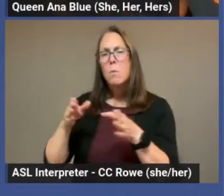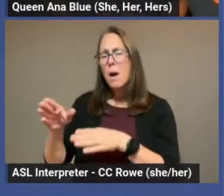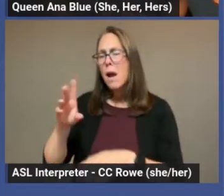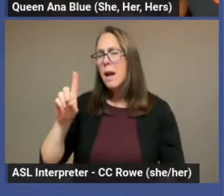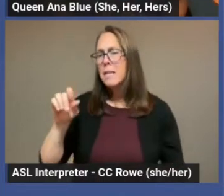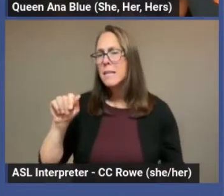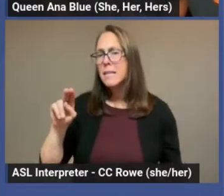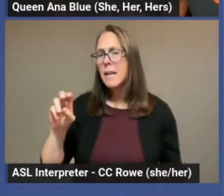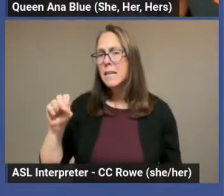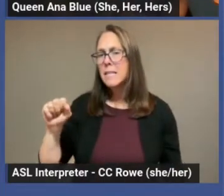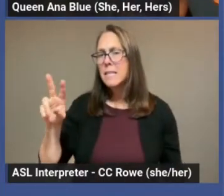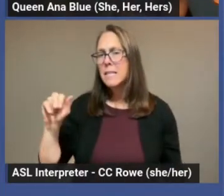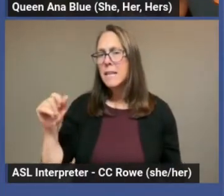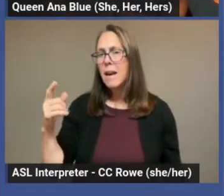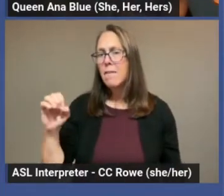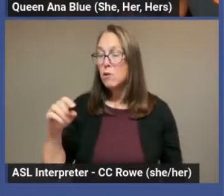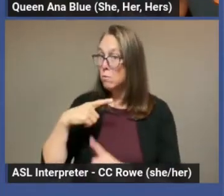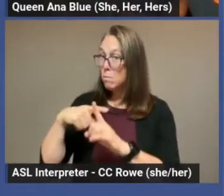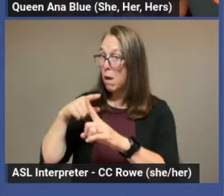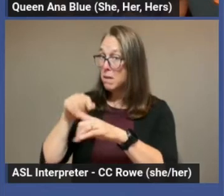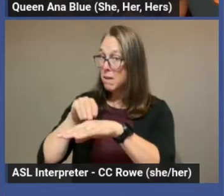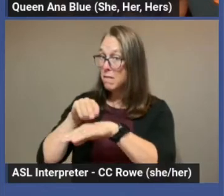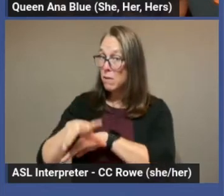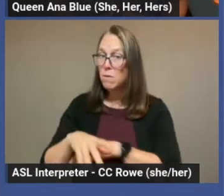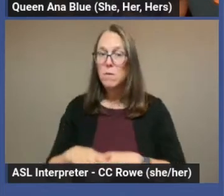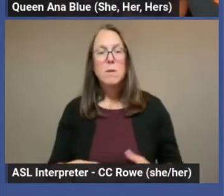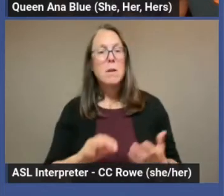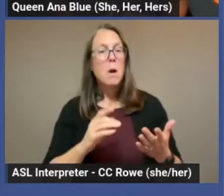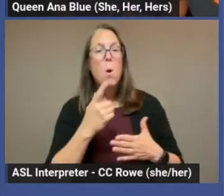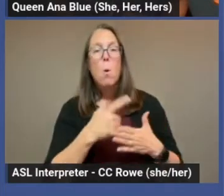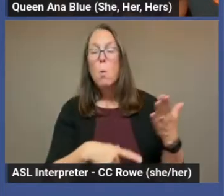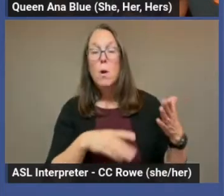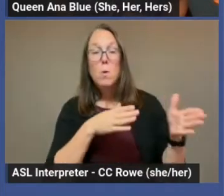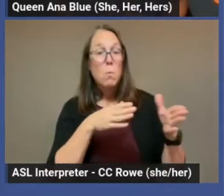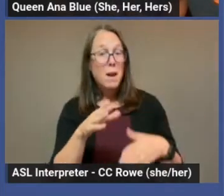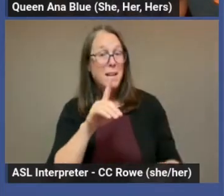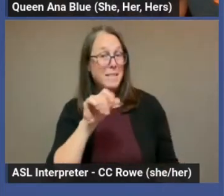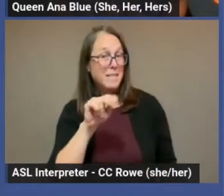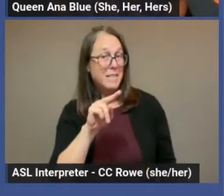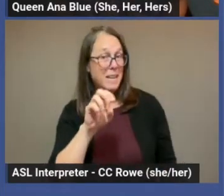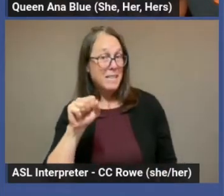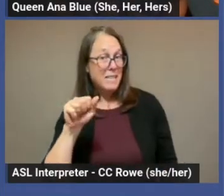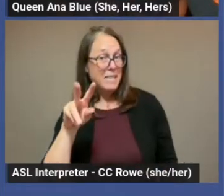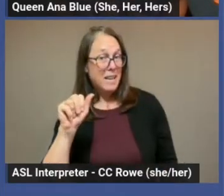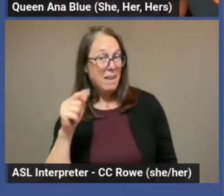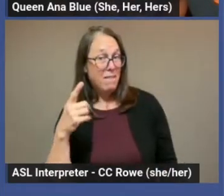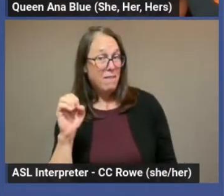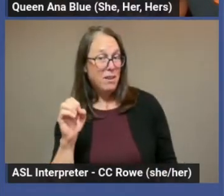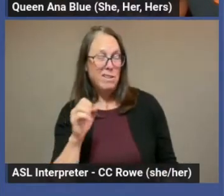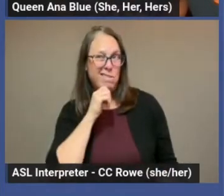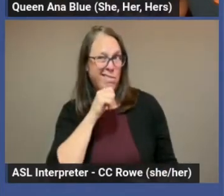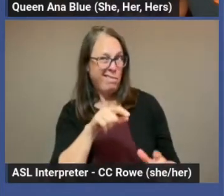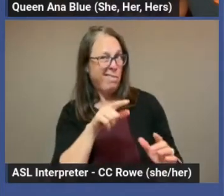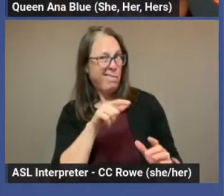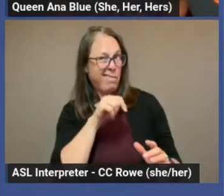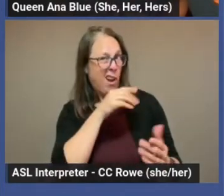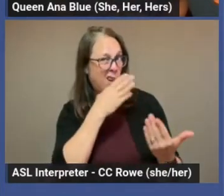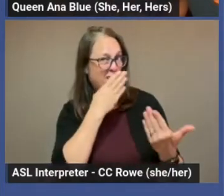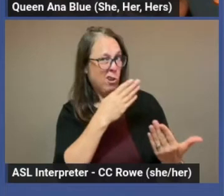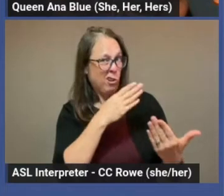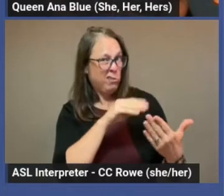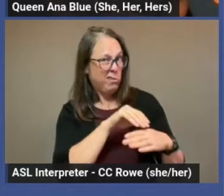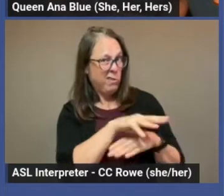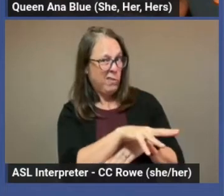influence? What are some ways that Dan Savage has been a negative influence?